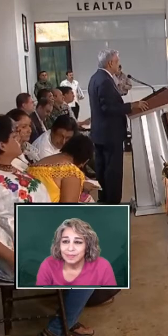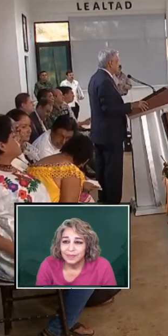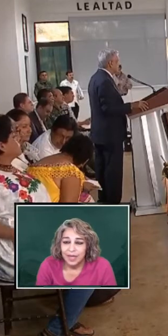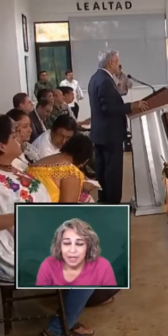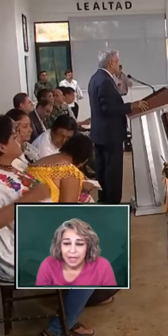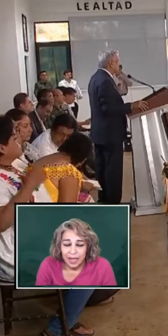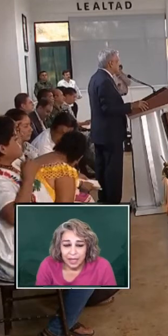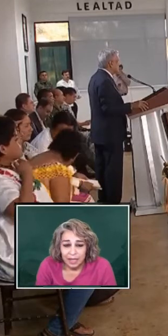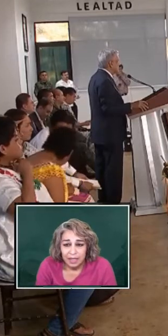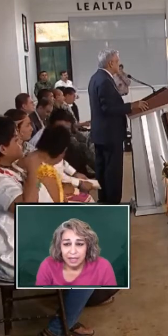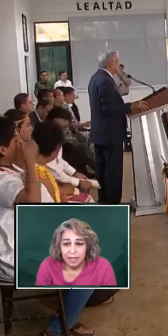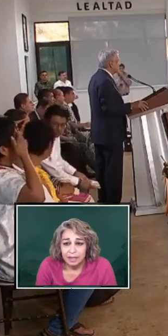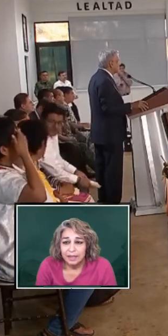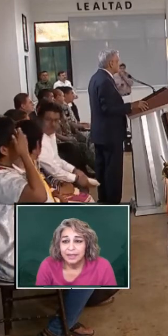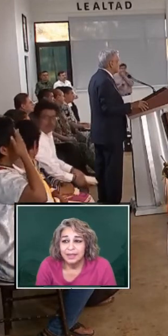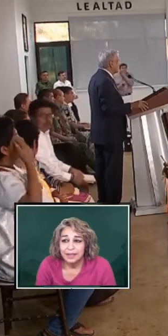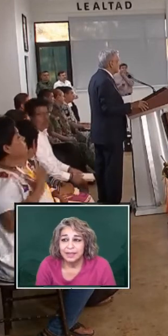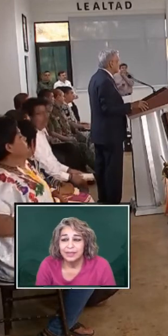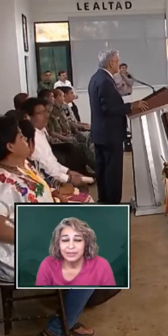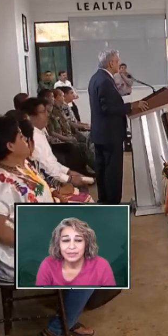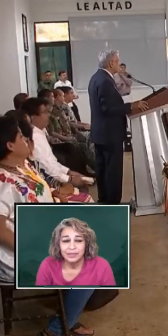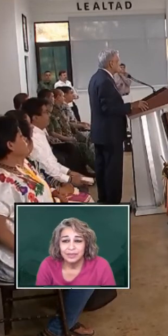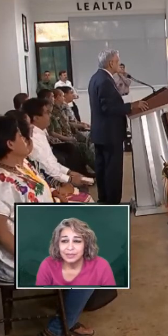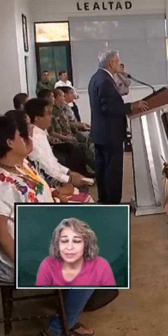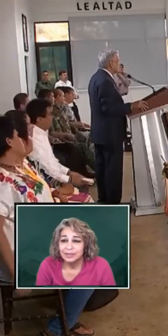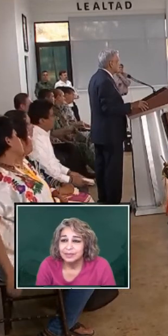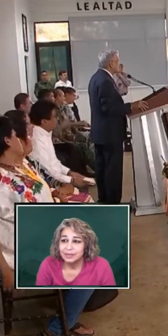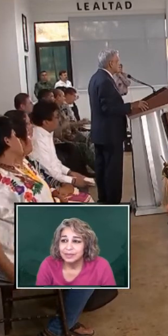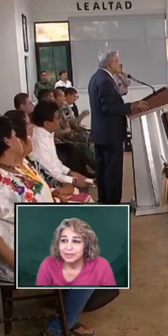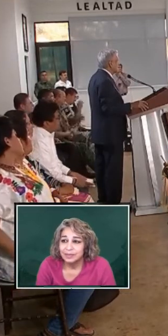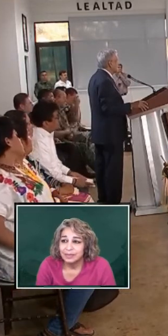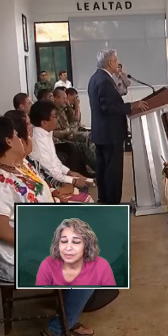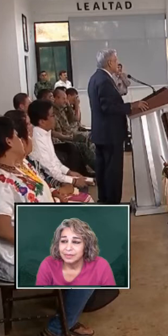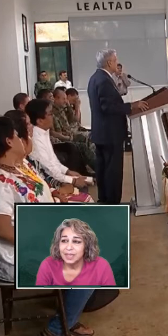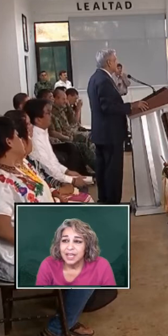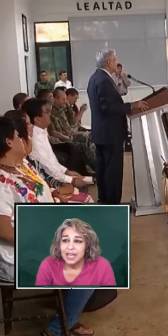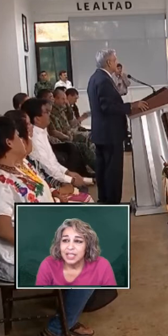Mexico. Dijo. Dijo. On level.